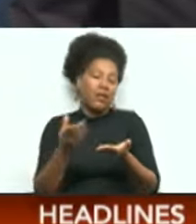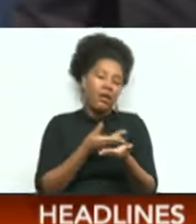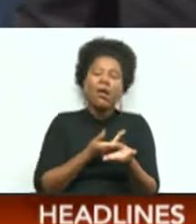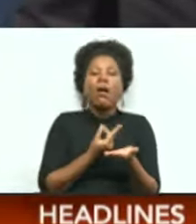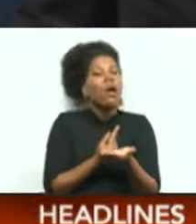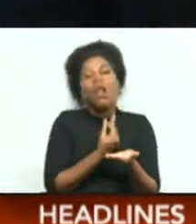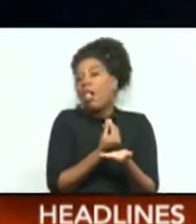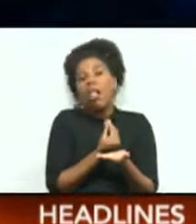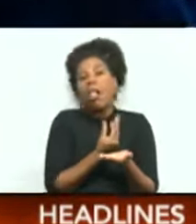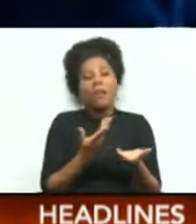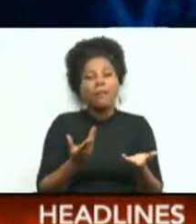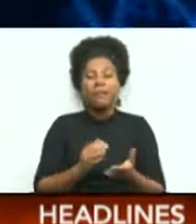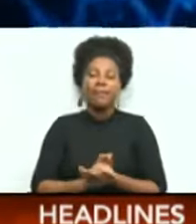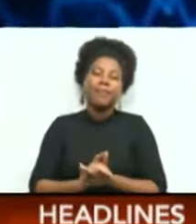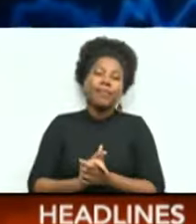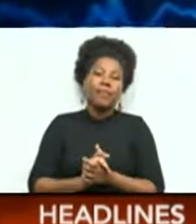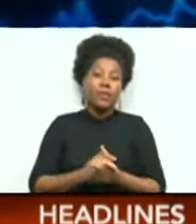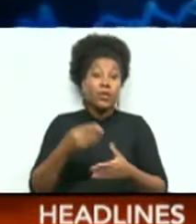Matters.